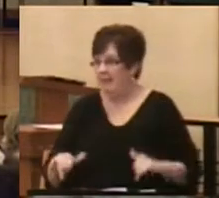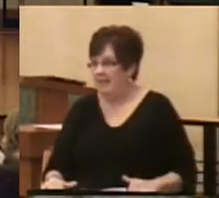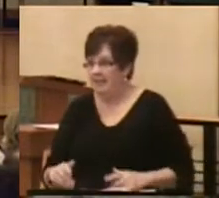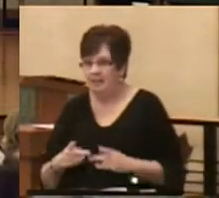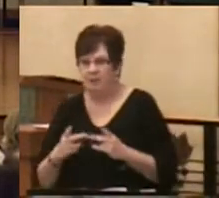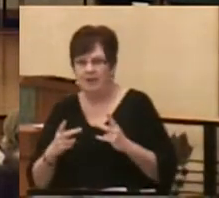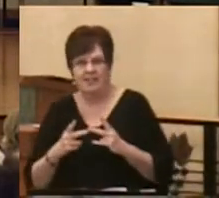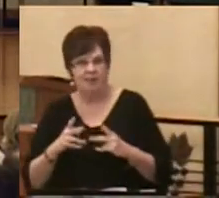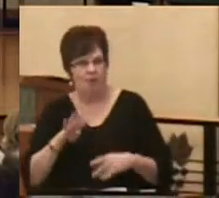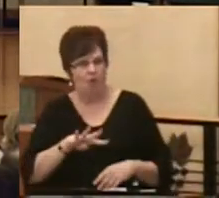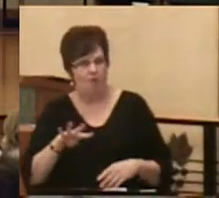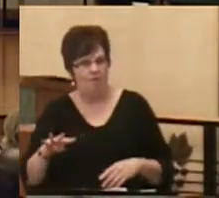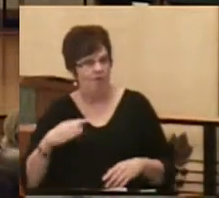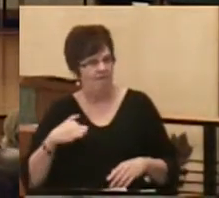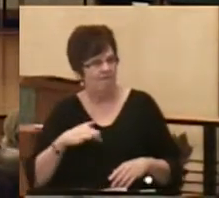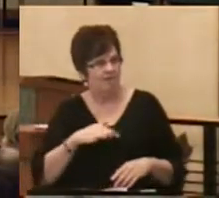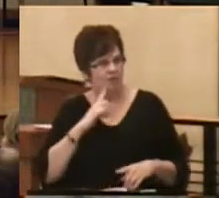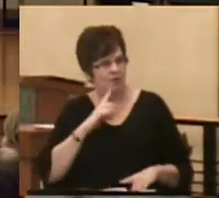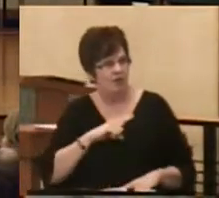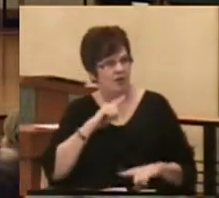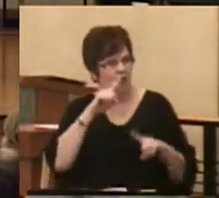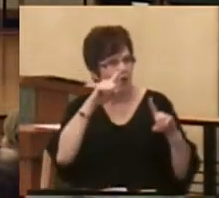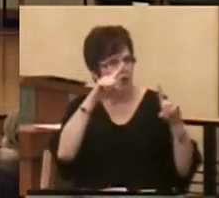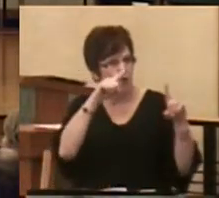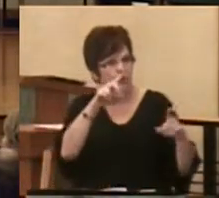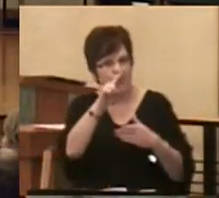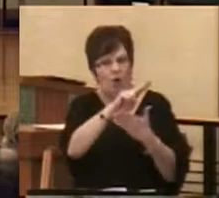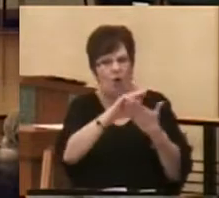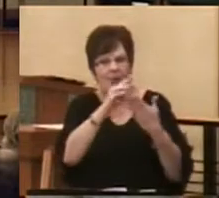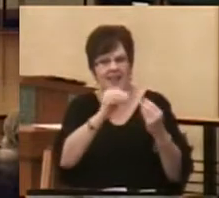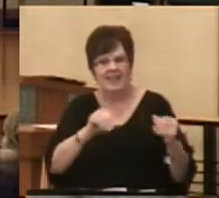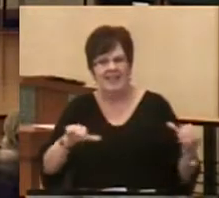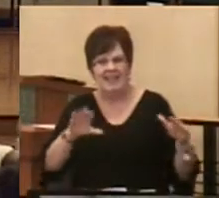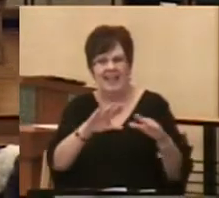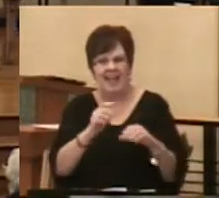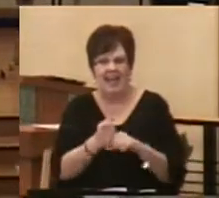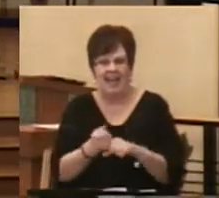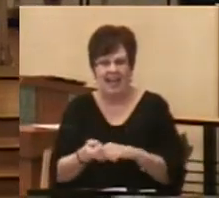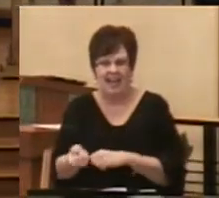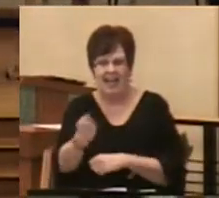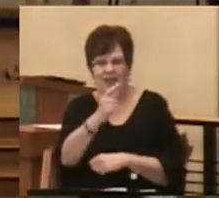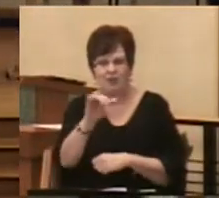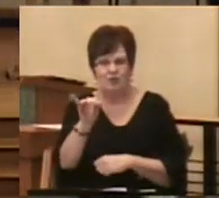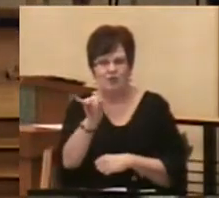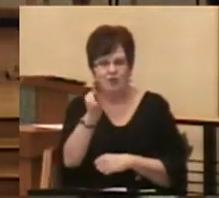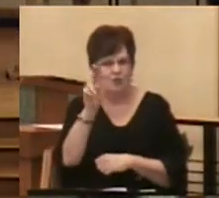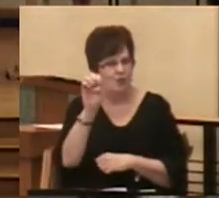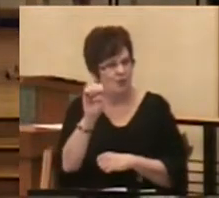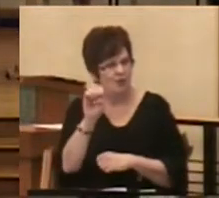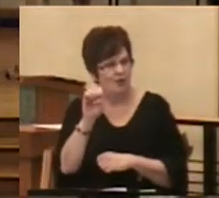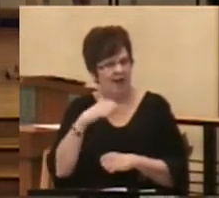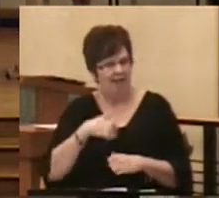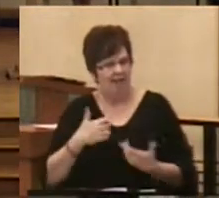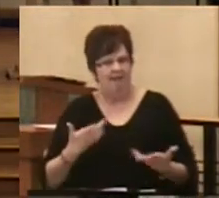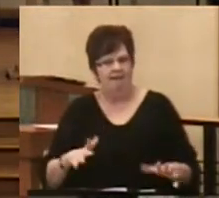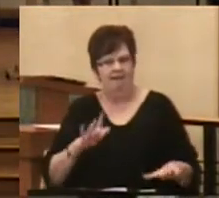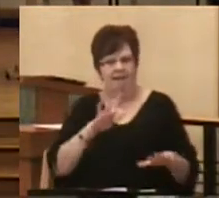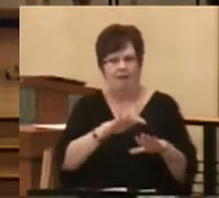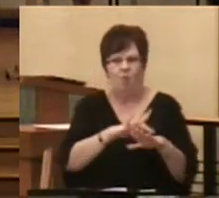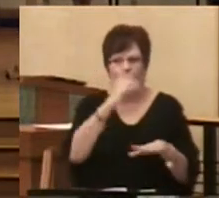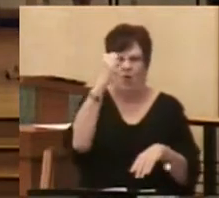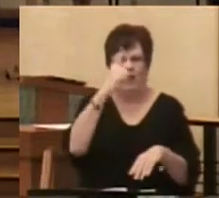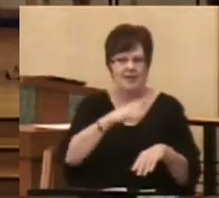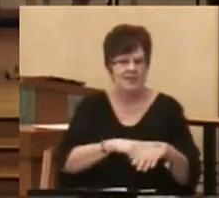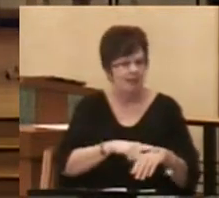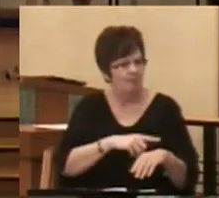Forty-four of us from Bethel will be going to the Holy Land this next June. As one who has been there one time,